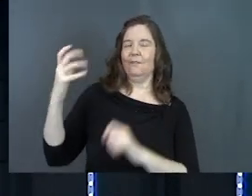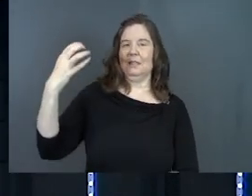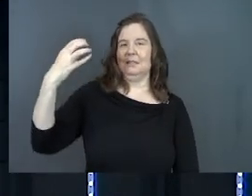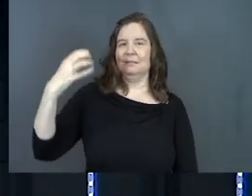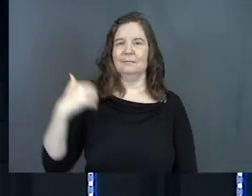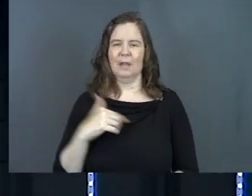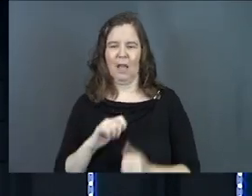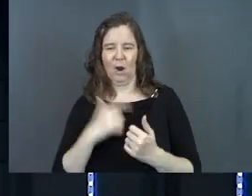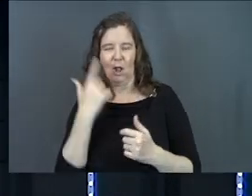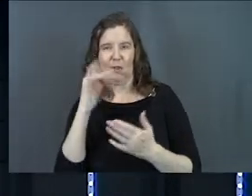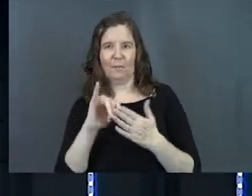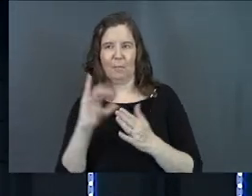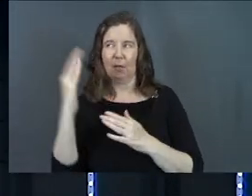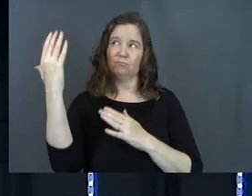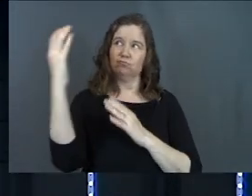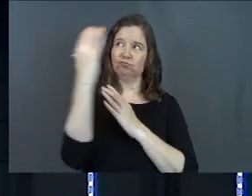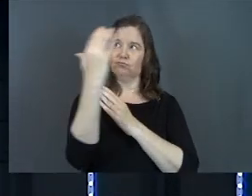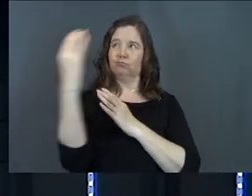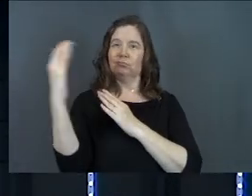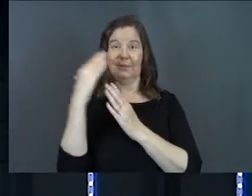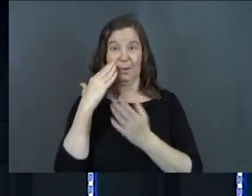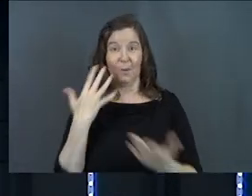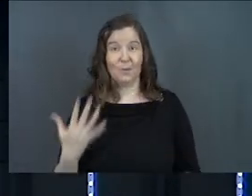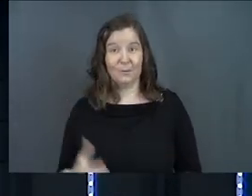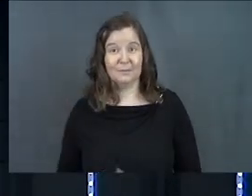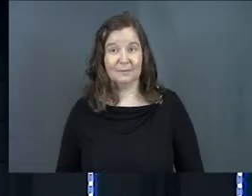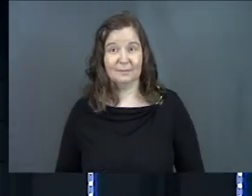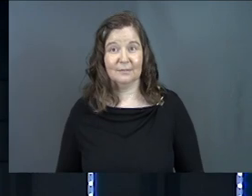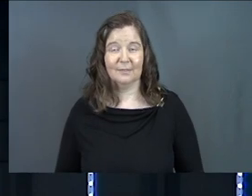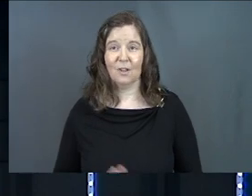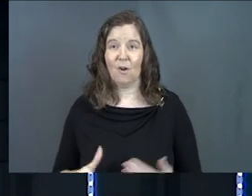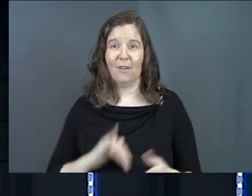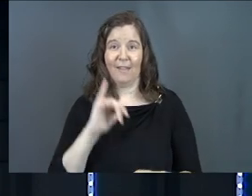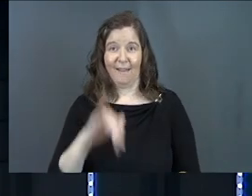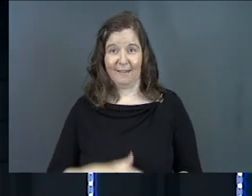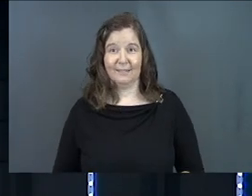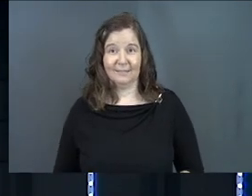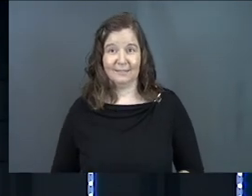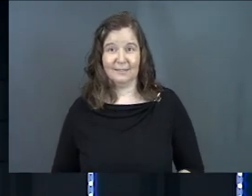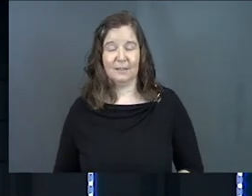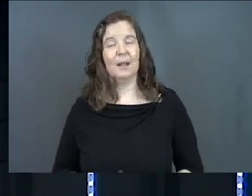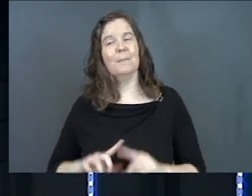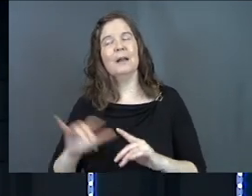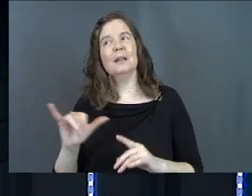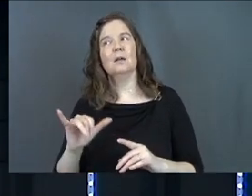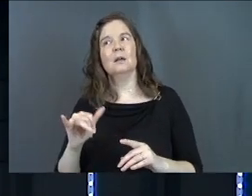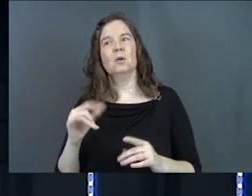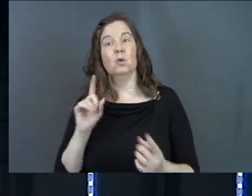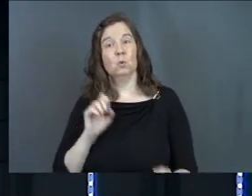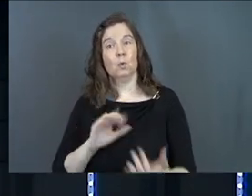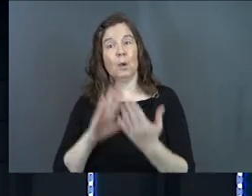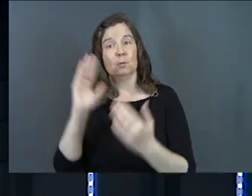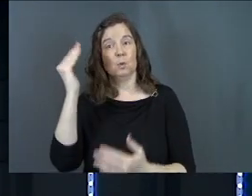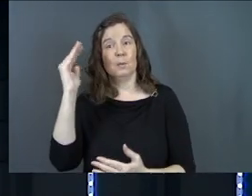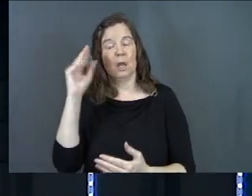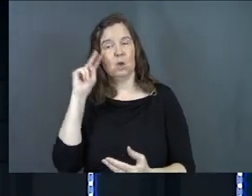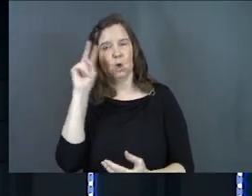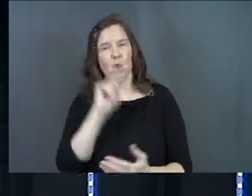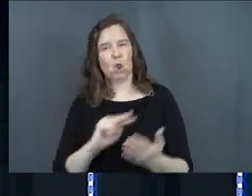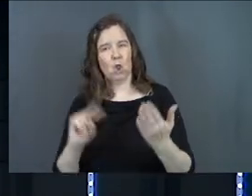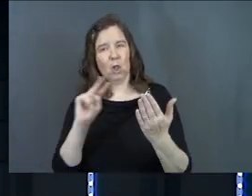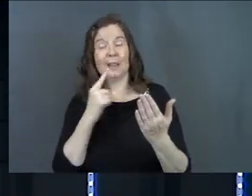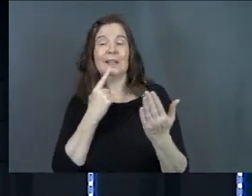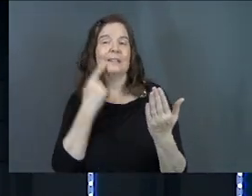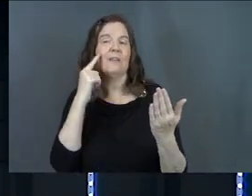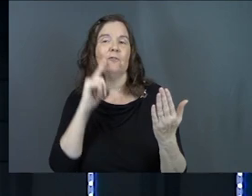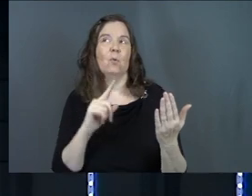how did I look from that angle? You know? All that. But it's like, but you walk up to a mirror, and you look. And